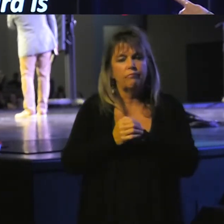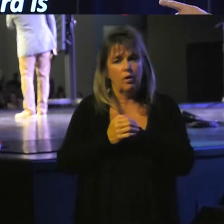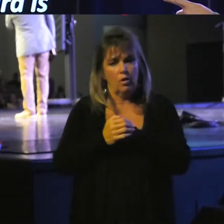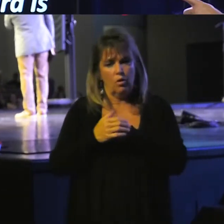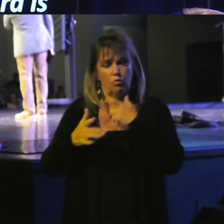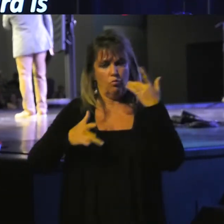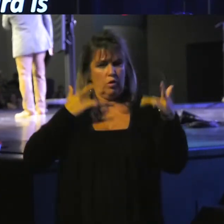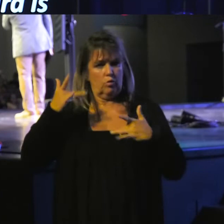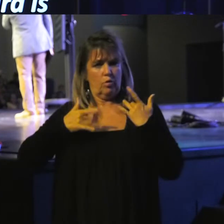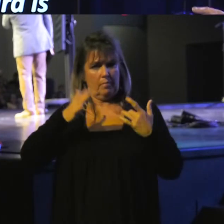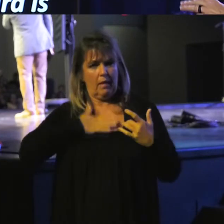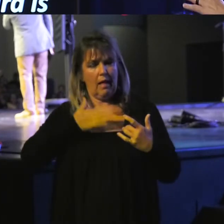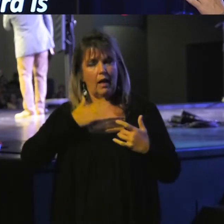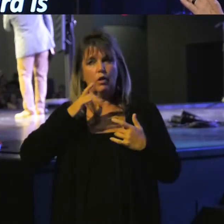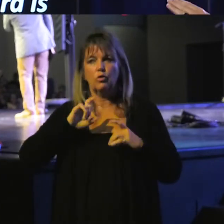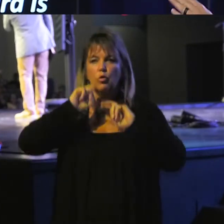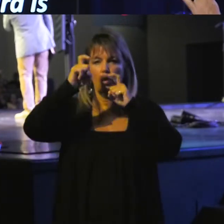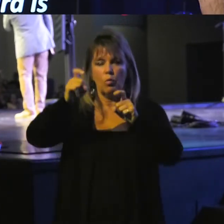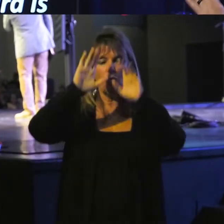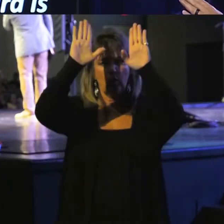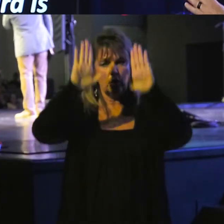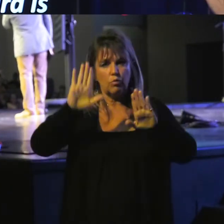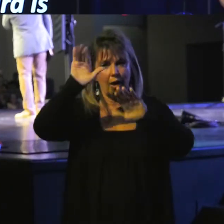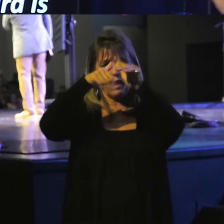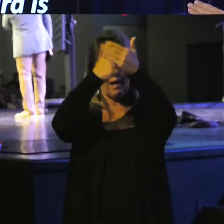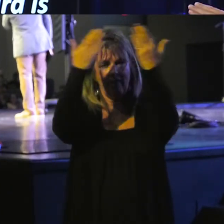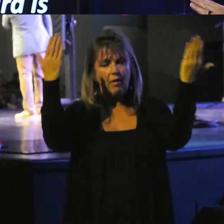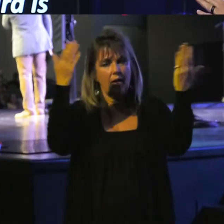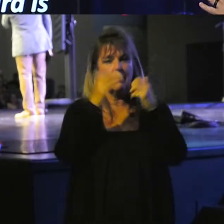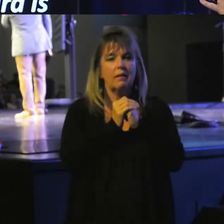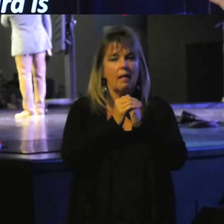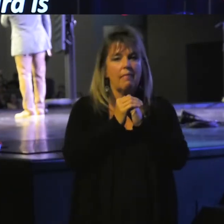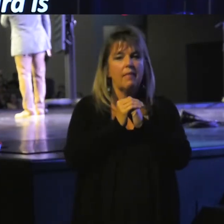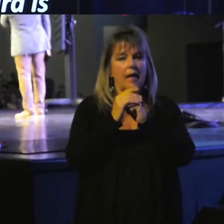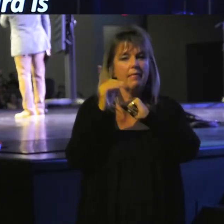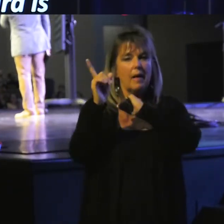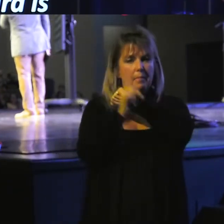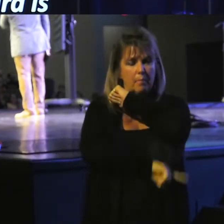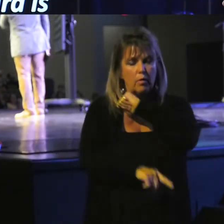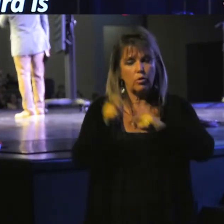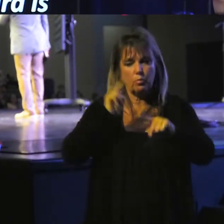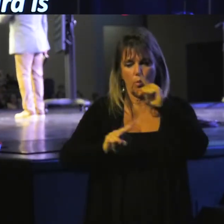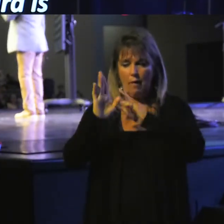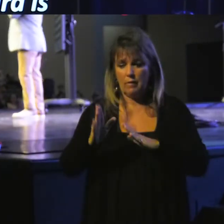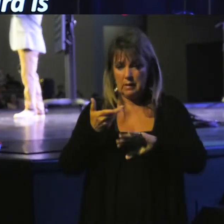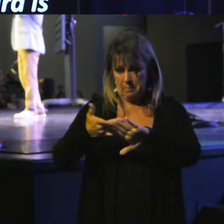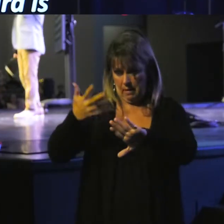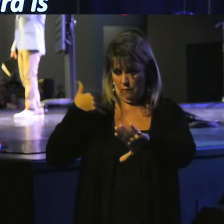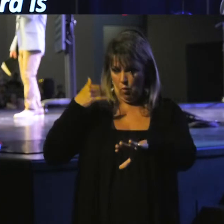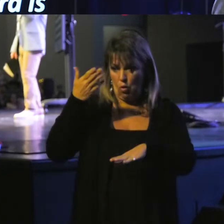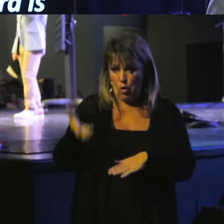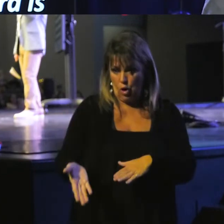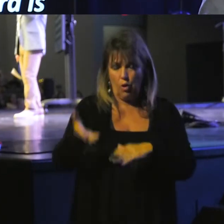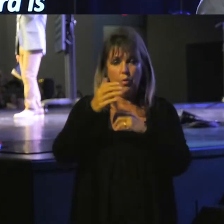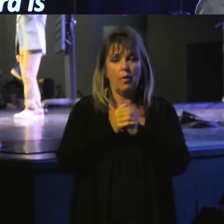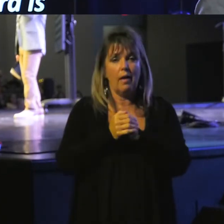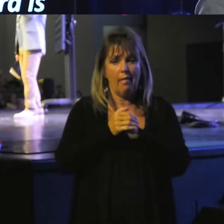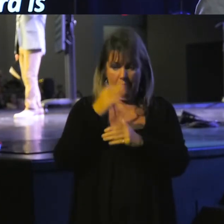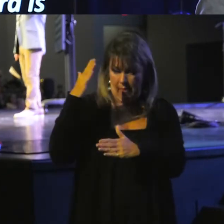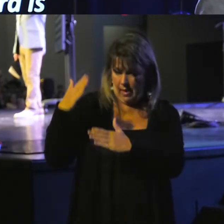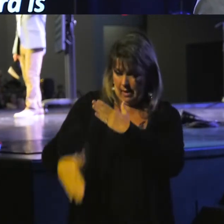be glad for your reward is great in heaven. For so they persecuted the prophets who were before you. And by the time we get to the end